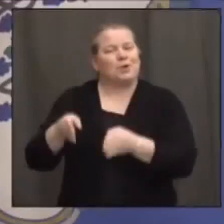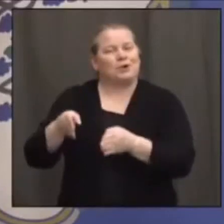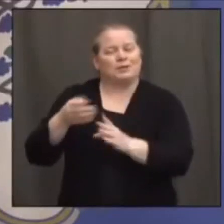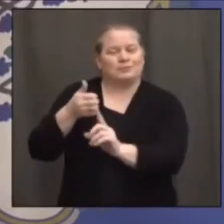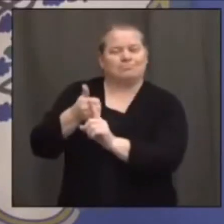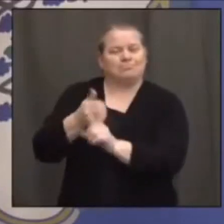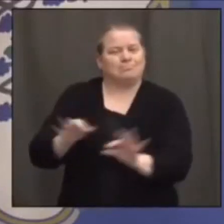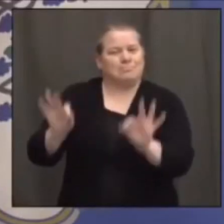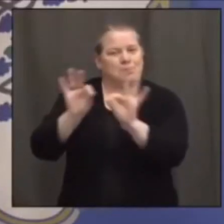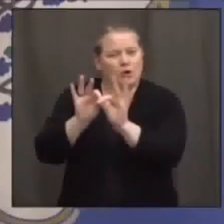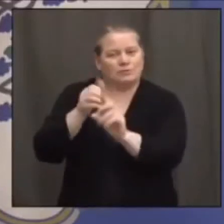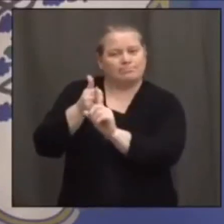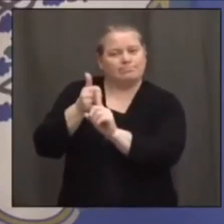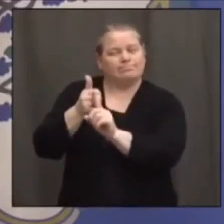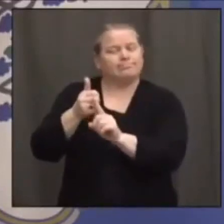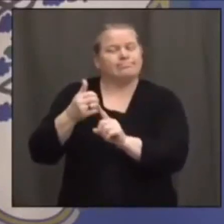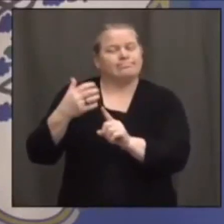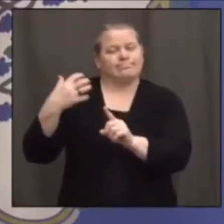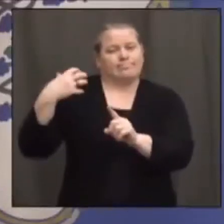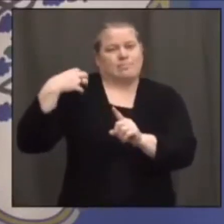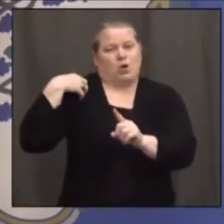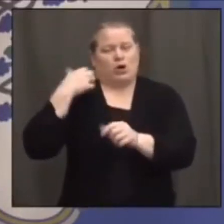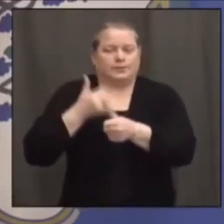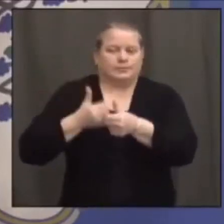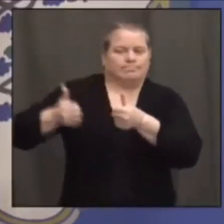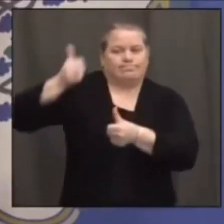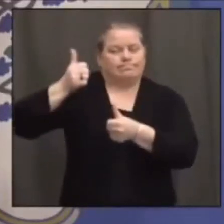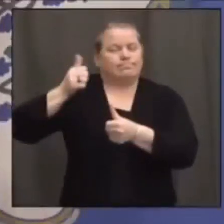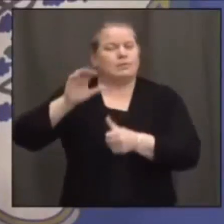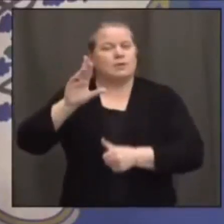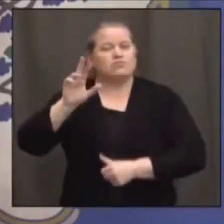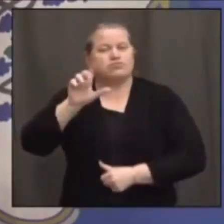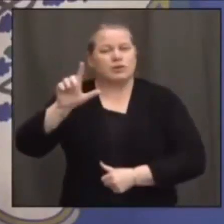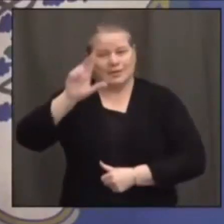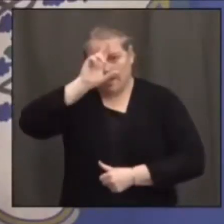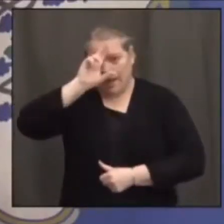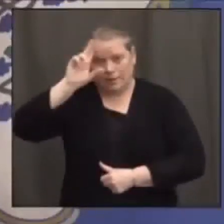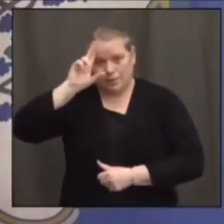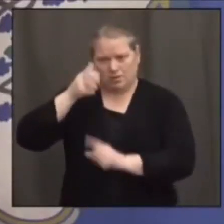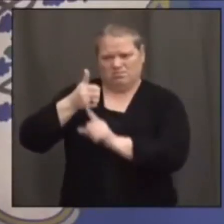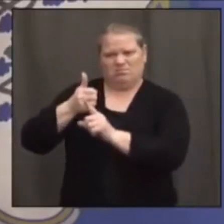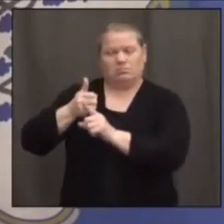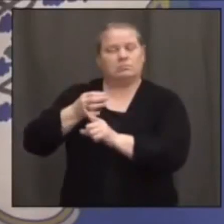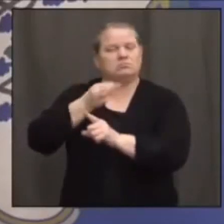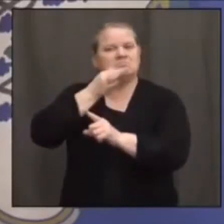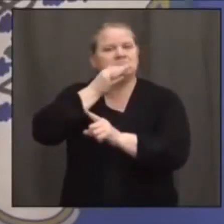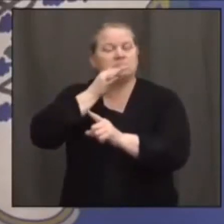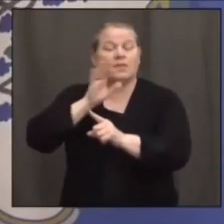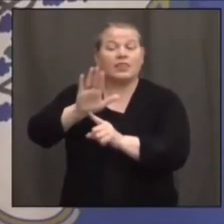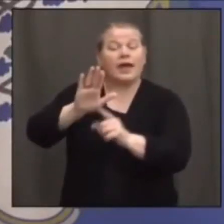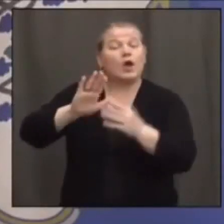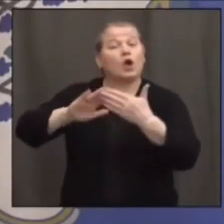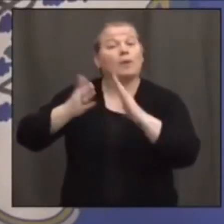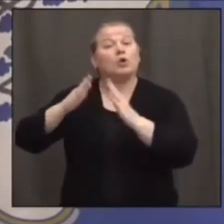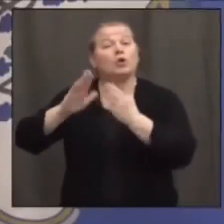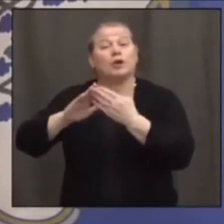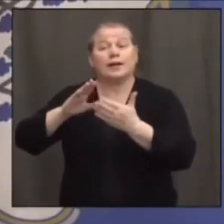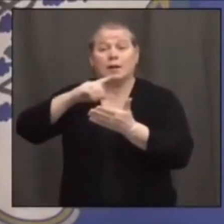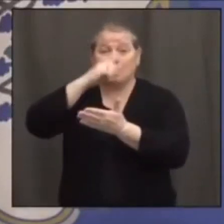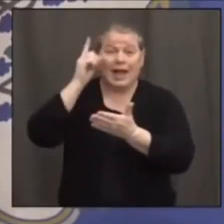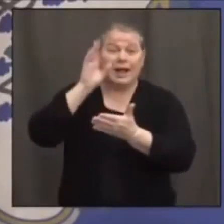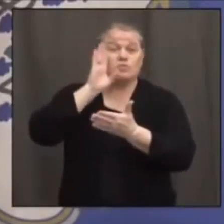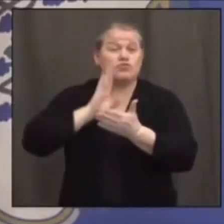Hospital. Bristol has really taken the lead in terms of outreach to the greater community, especially a black and brown